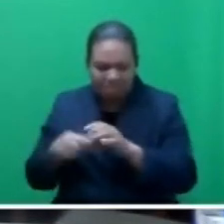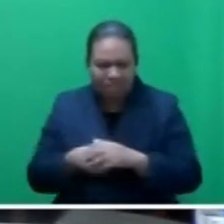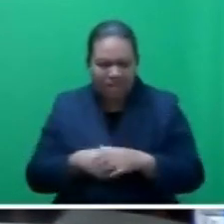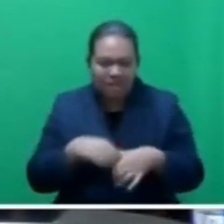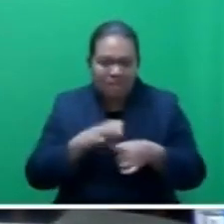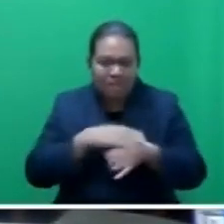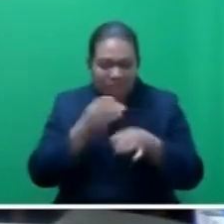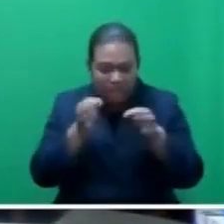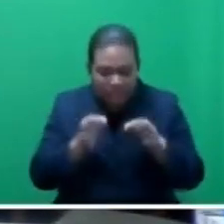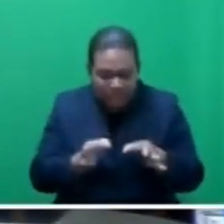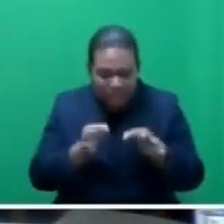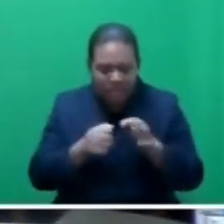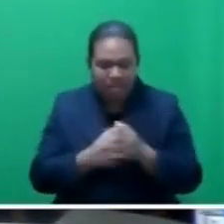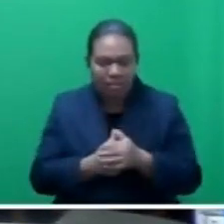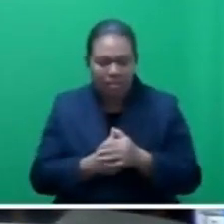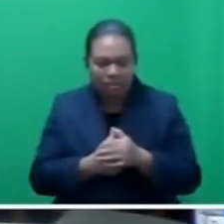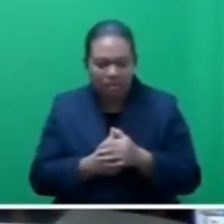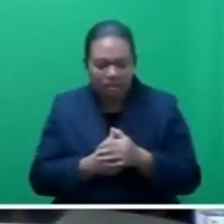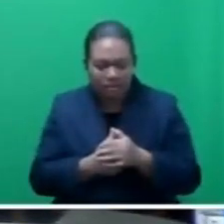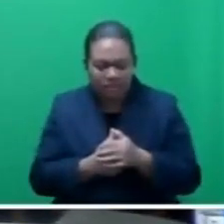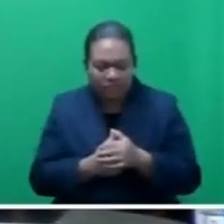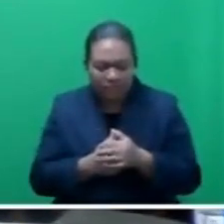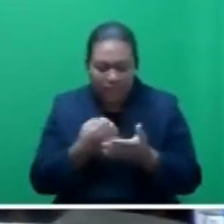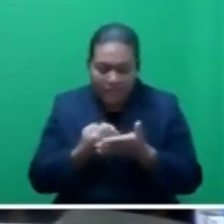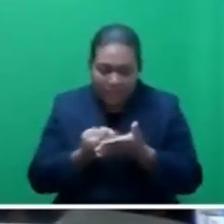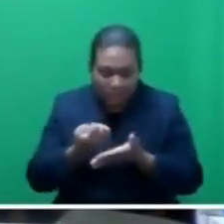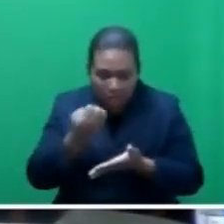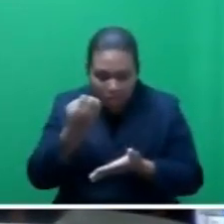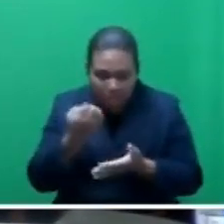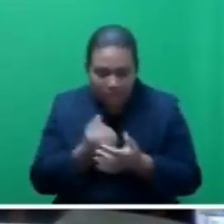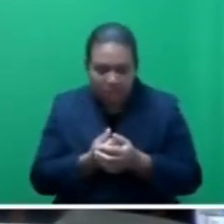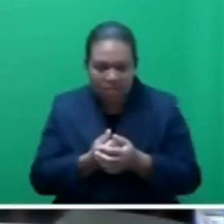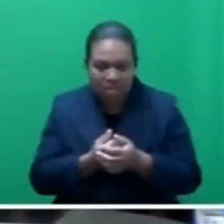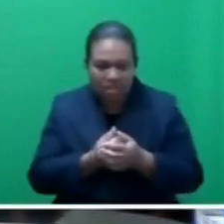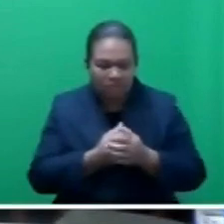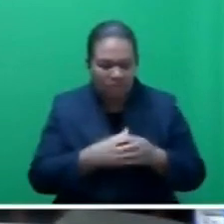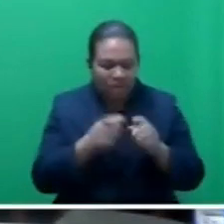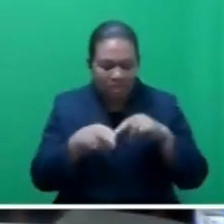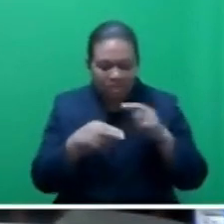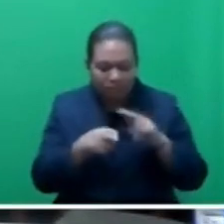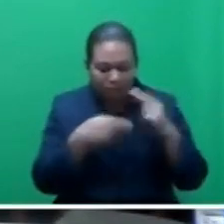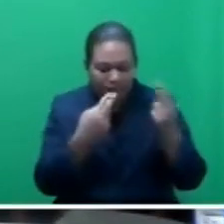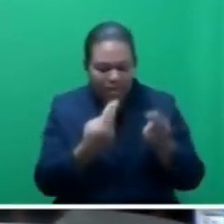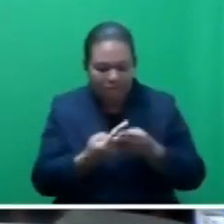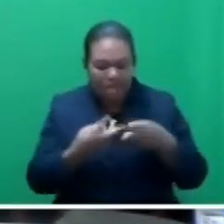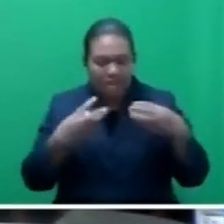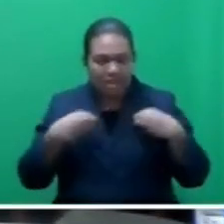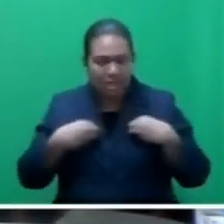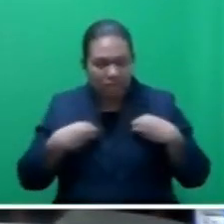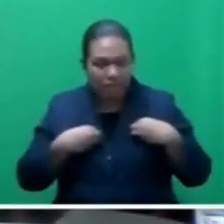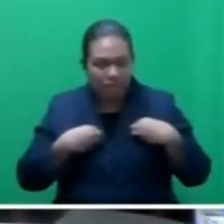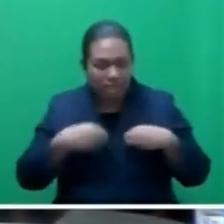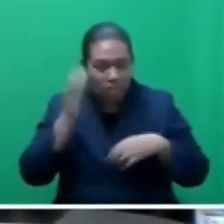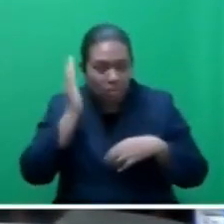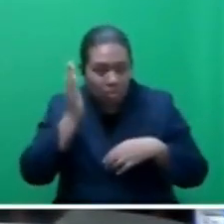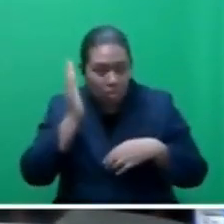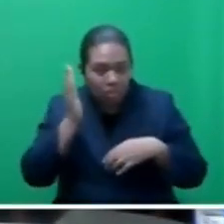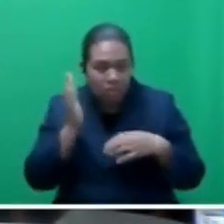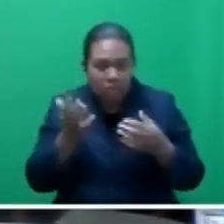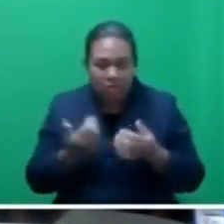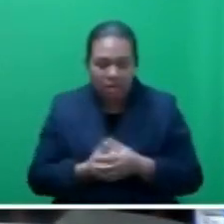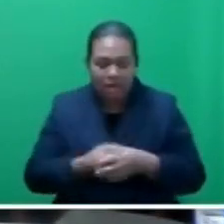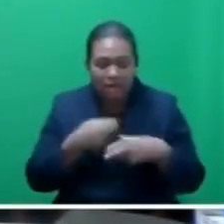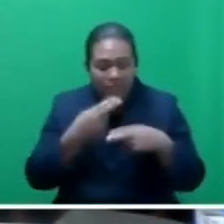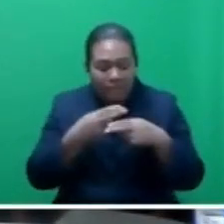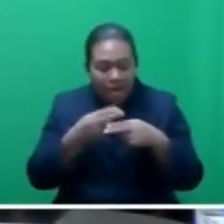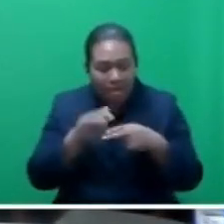the entire spectrum of the economy, whether it is households, businesses, schools, farmers,